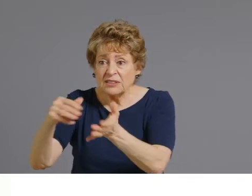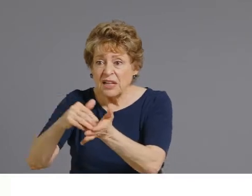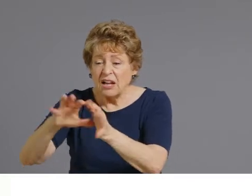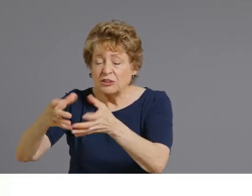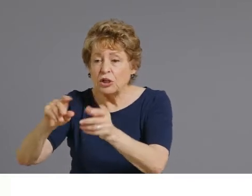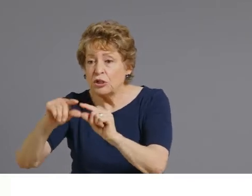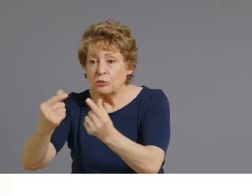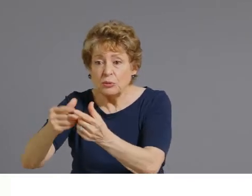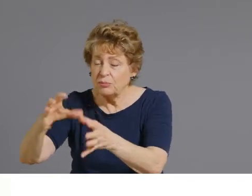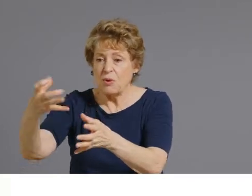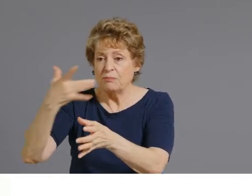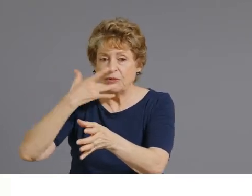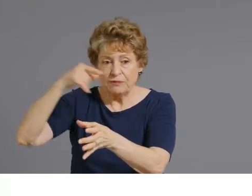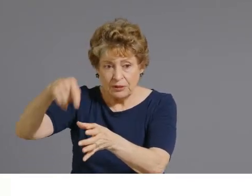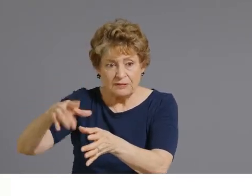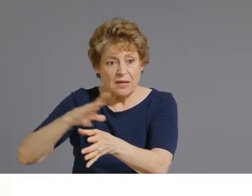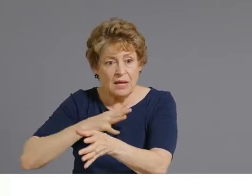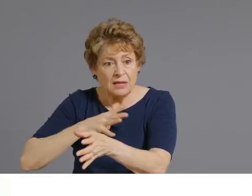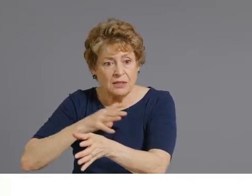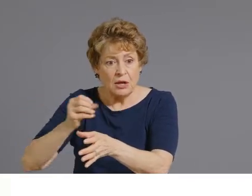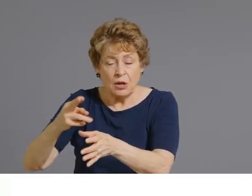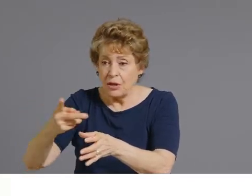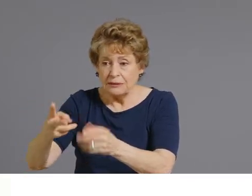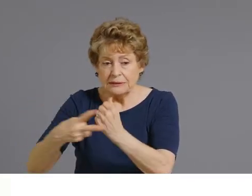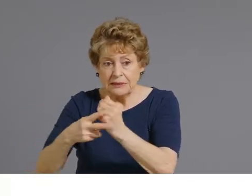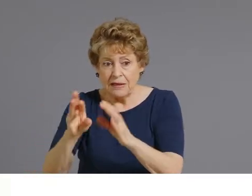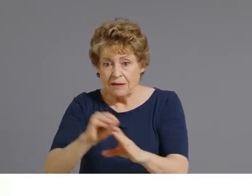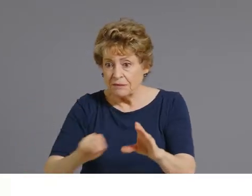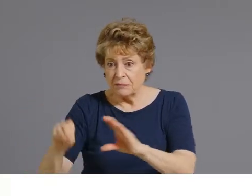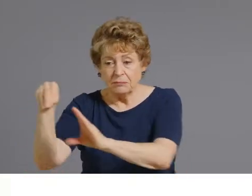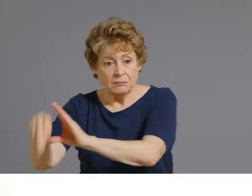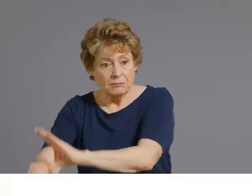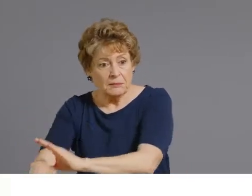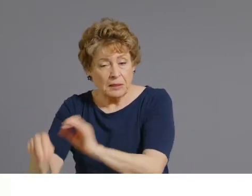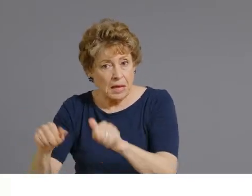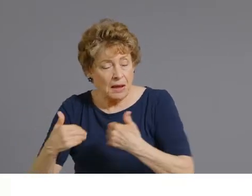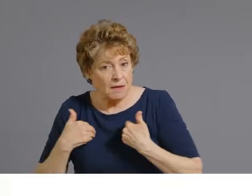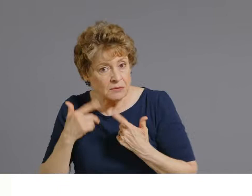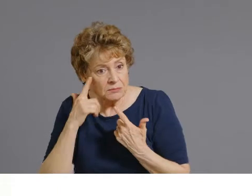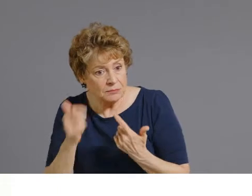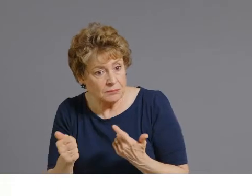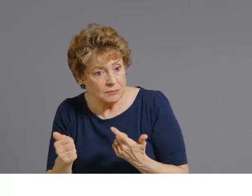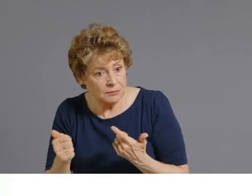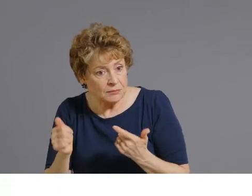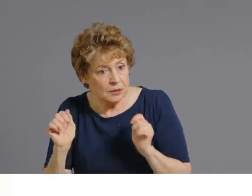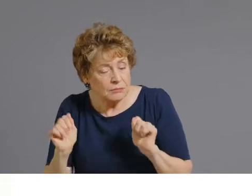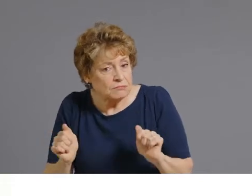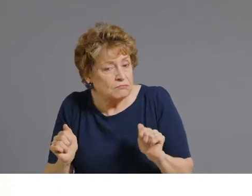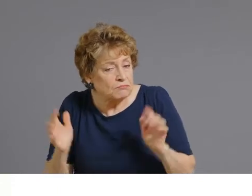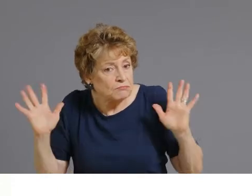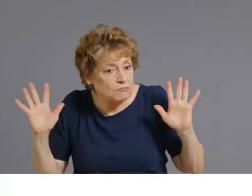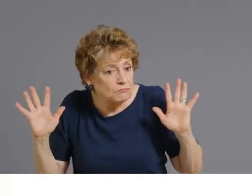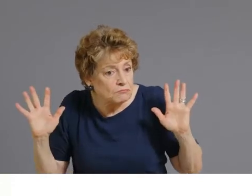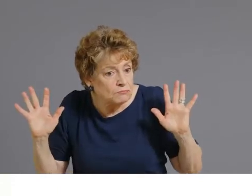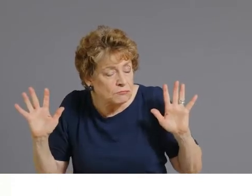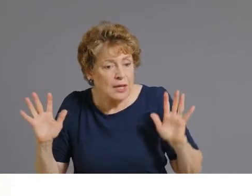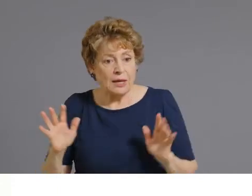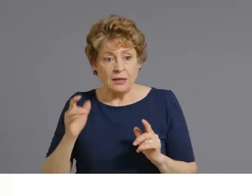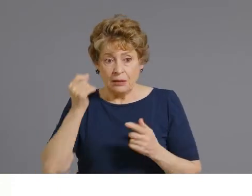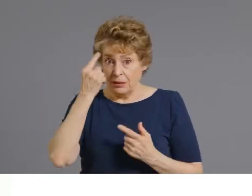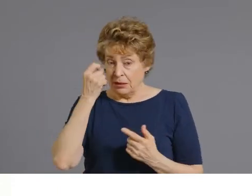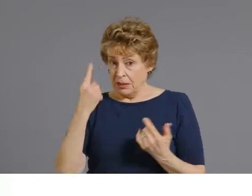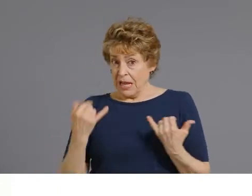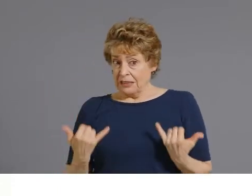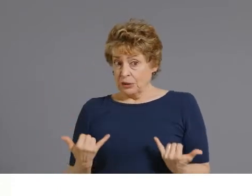has the ability to store Pfizer, they are welcome to begin ordering that. As of today, we have had